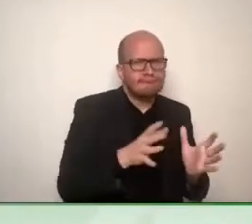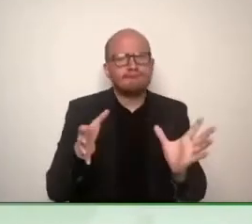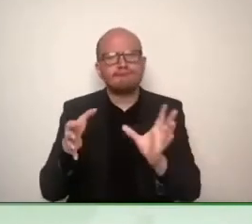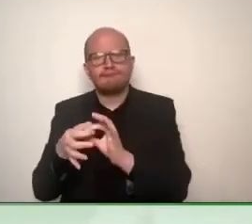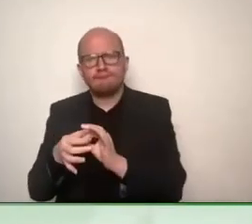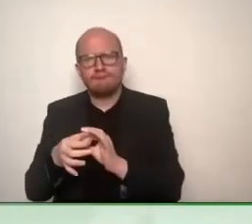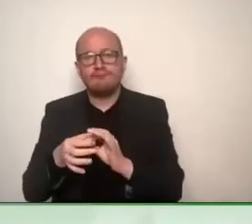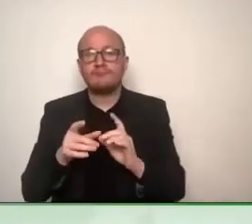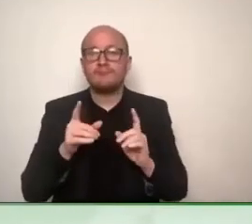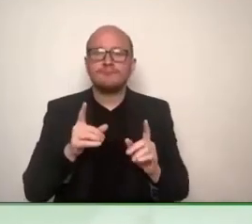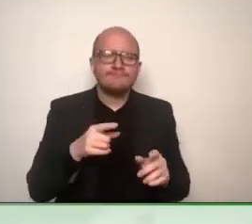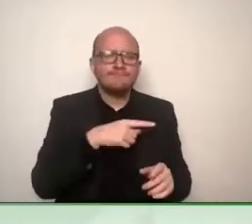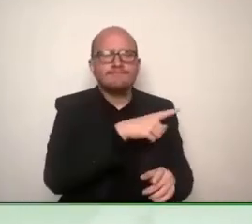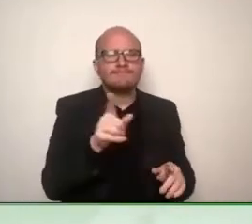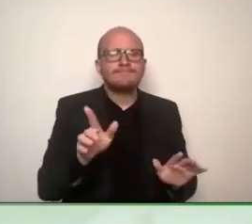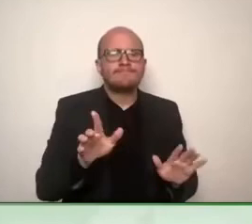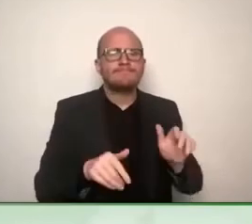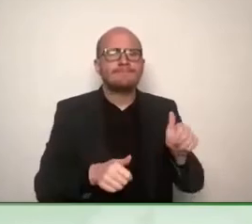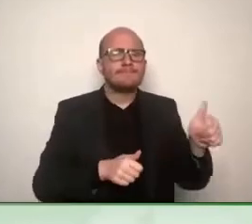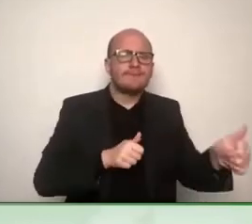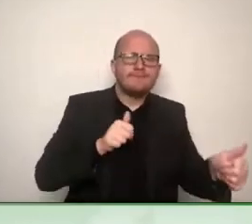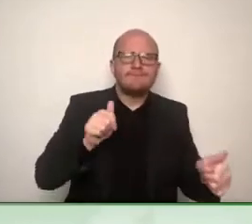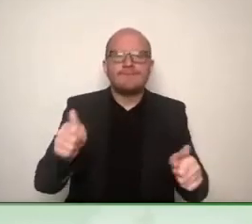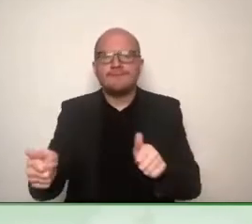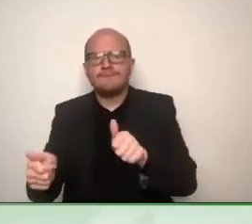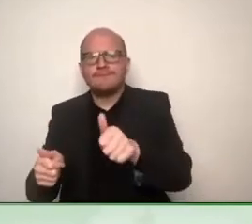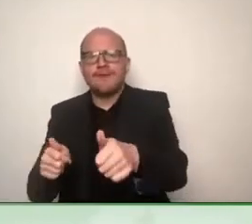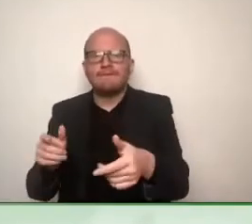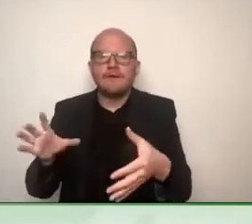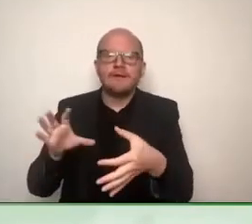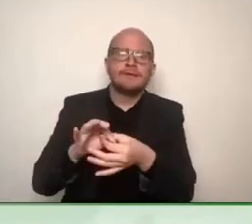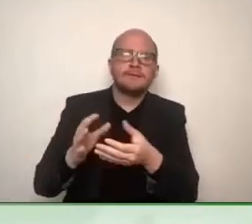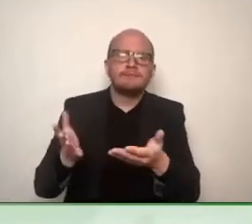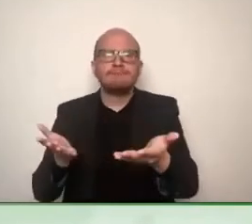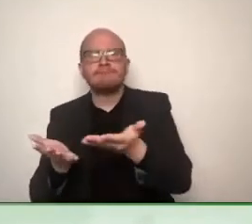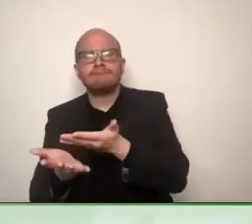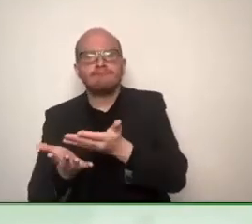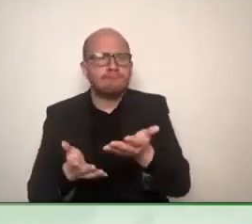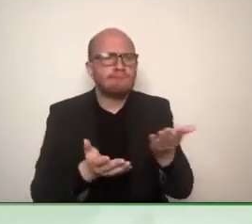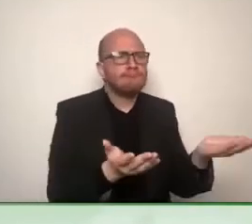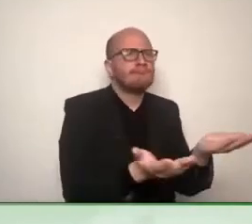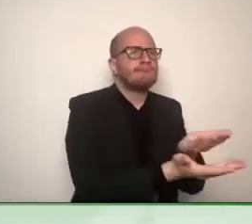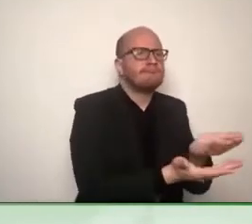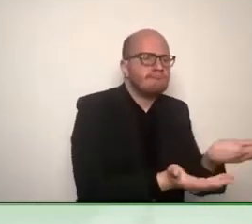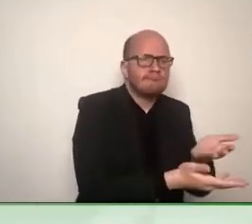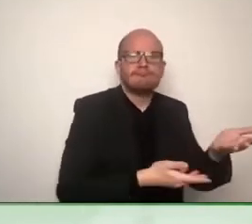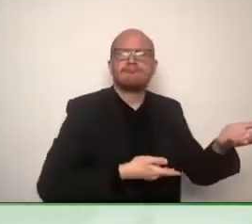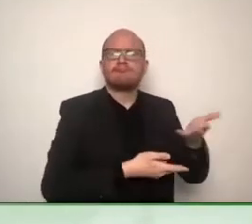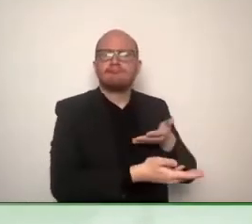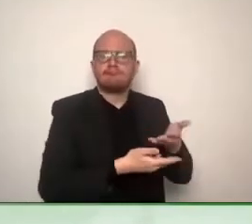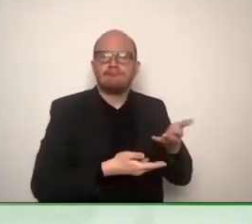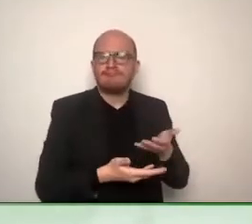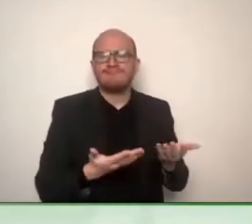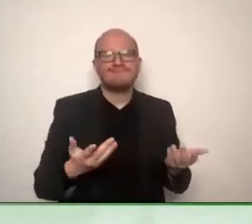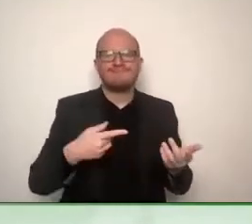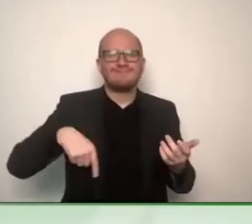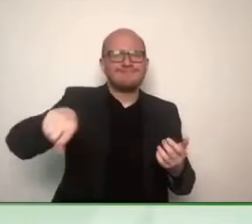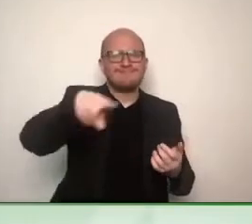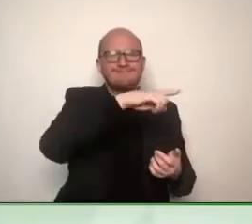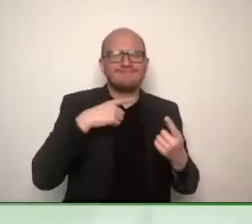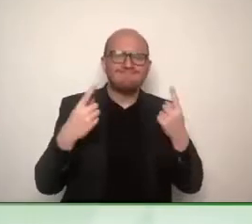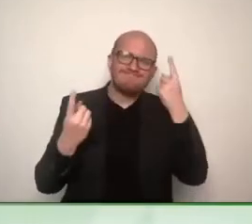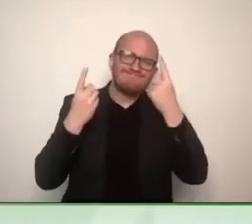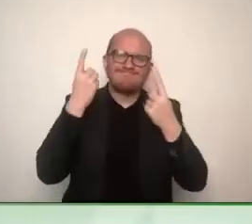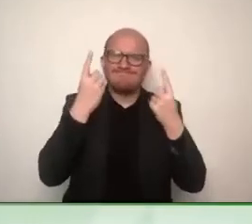And that's what we want to change. And the reason is of course that the attention for this field has grown